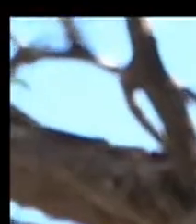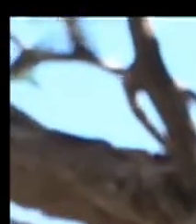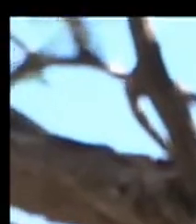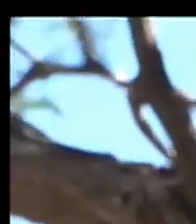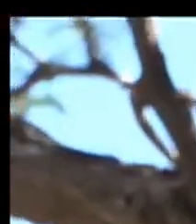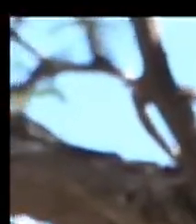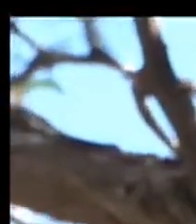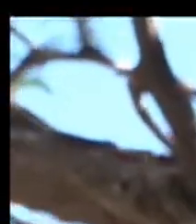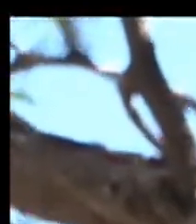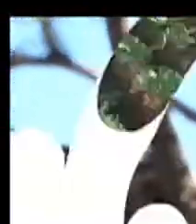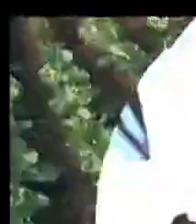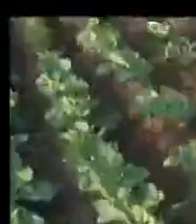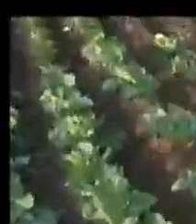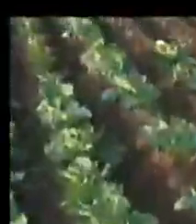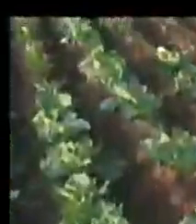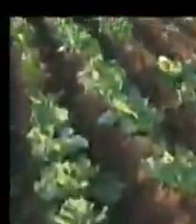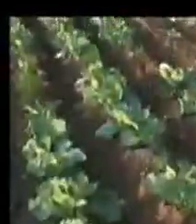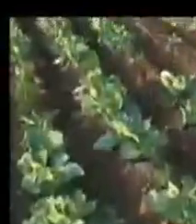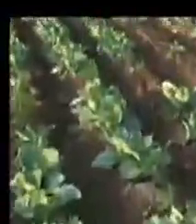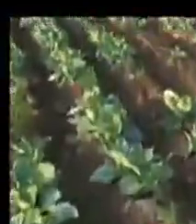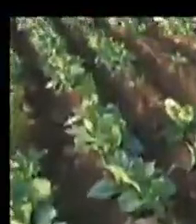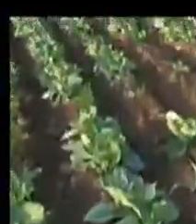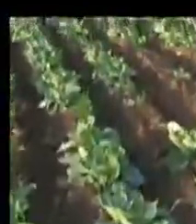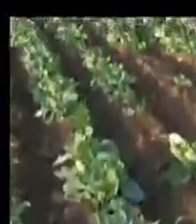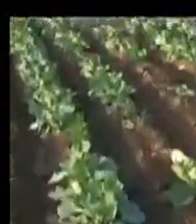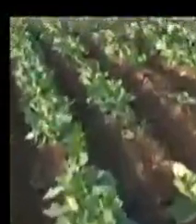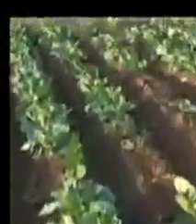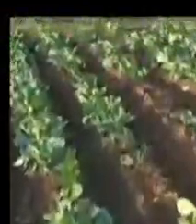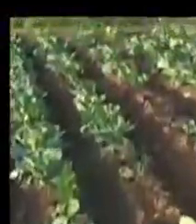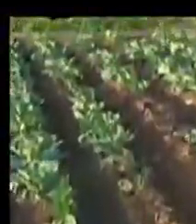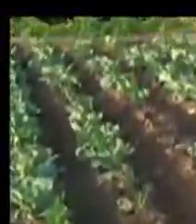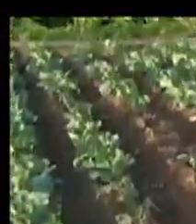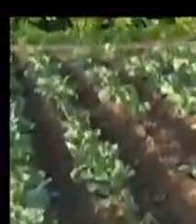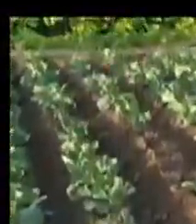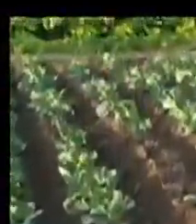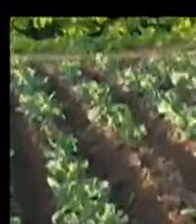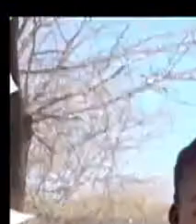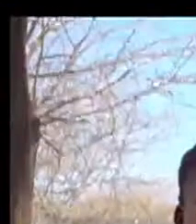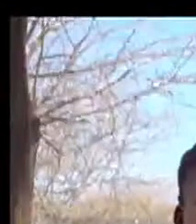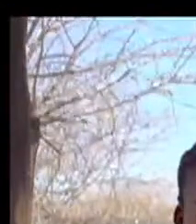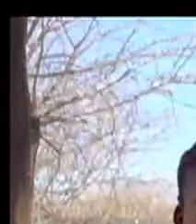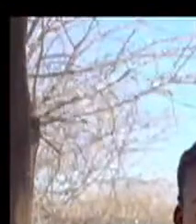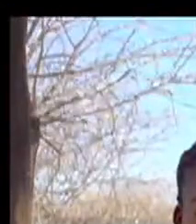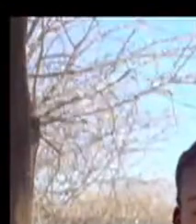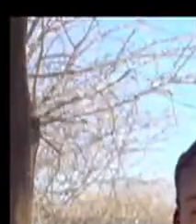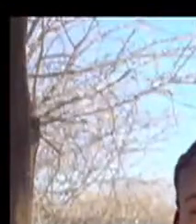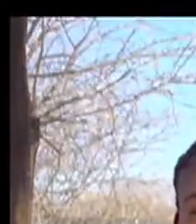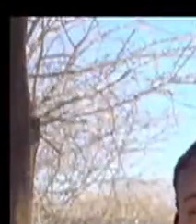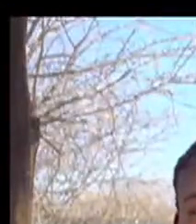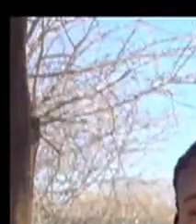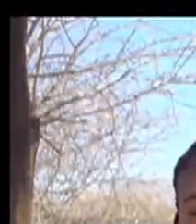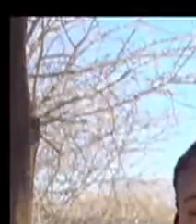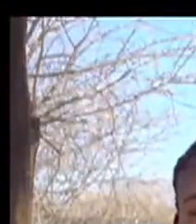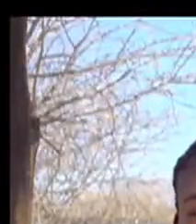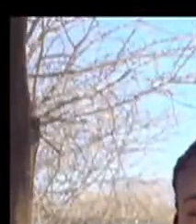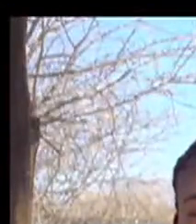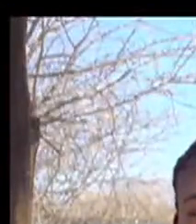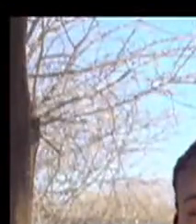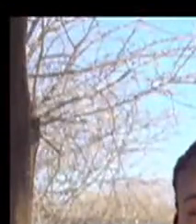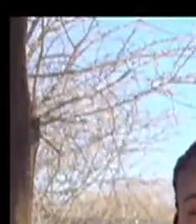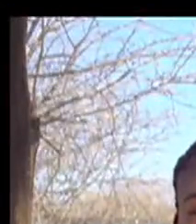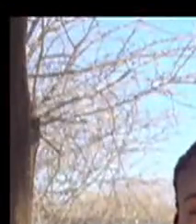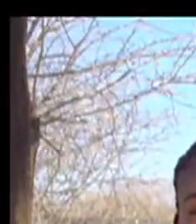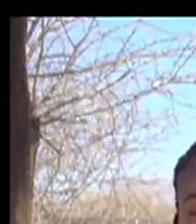and nutrients. We also need sunlight to grow fruits and vegetables that we eat. We have come to the end of our time together today.